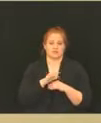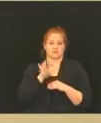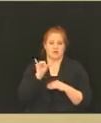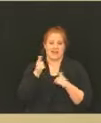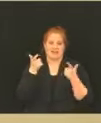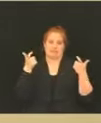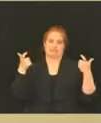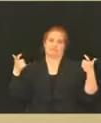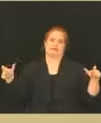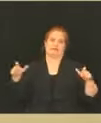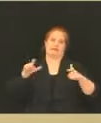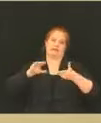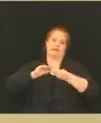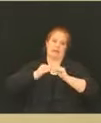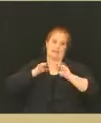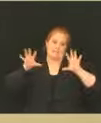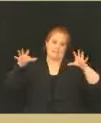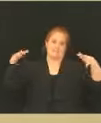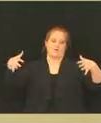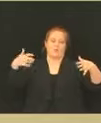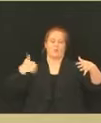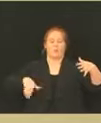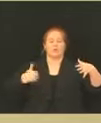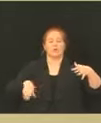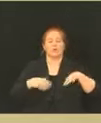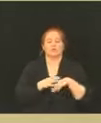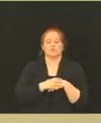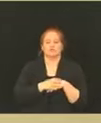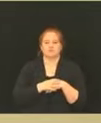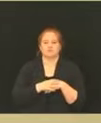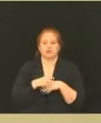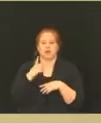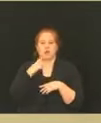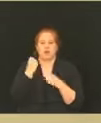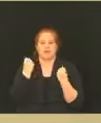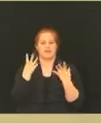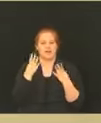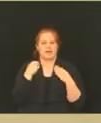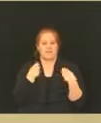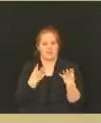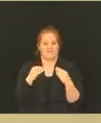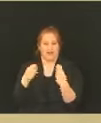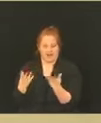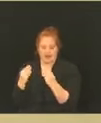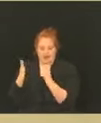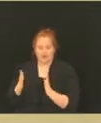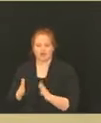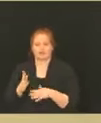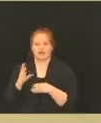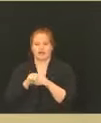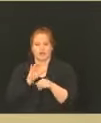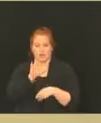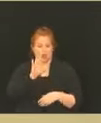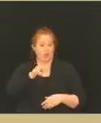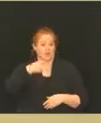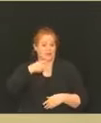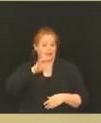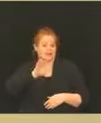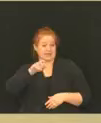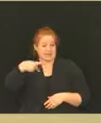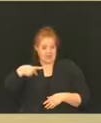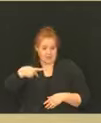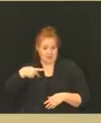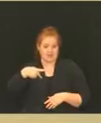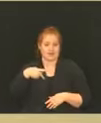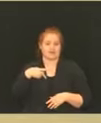large group. There will be multiple providers here that includes your PCP that are